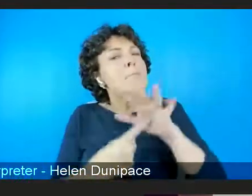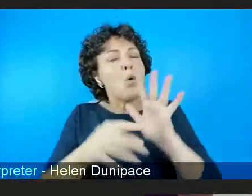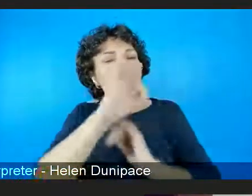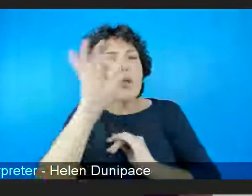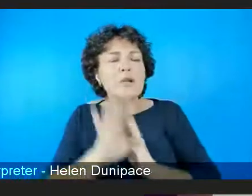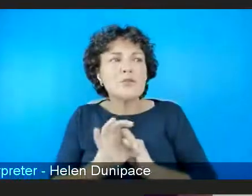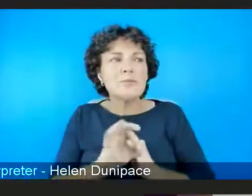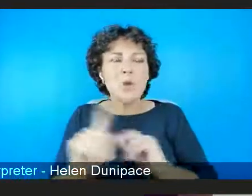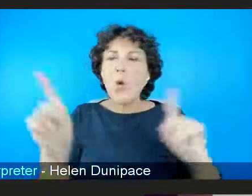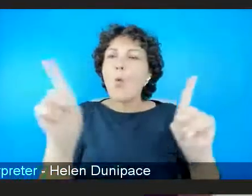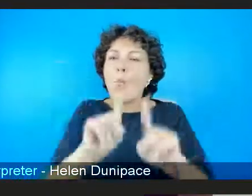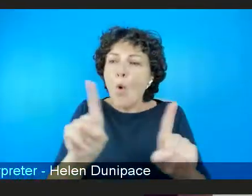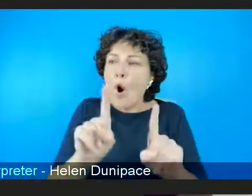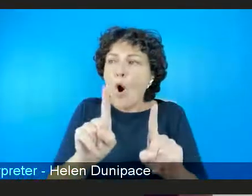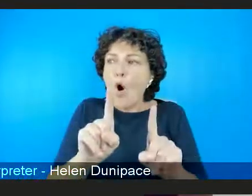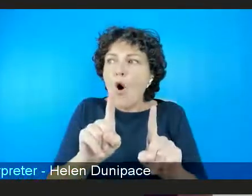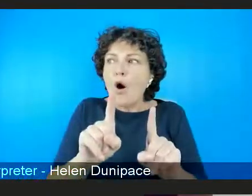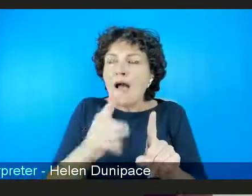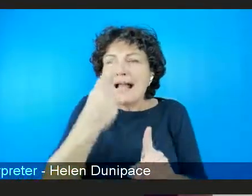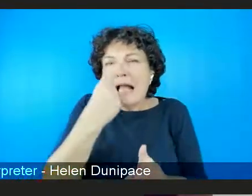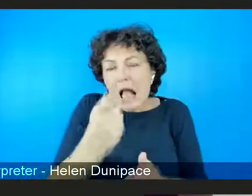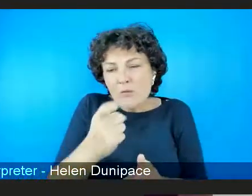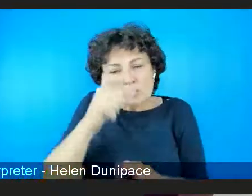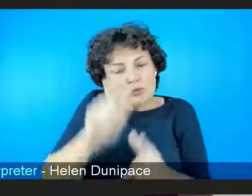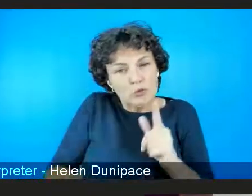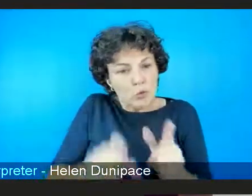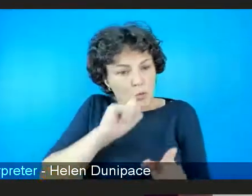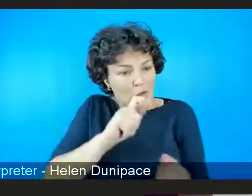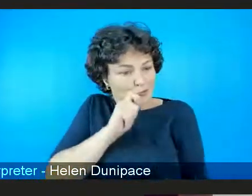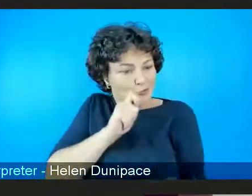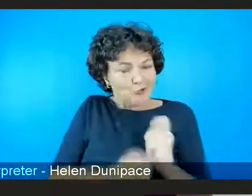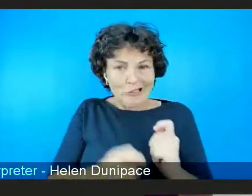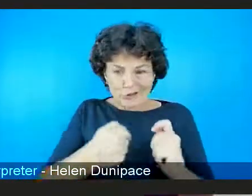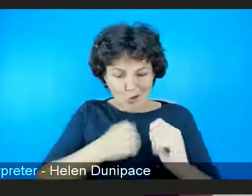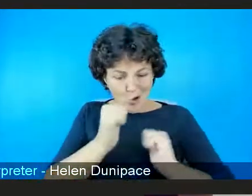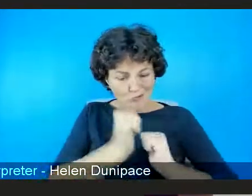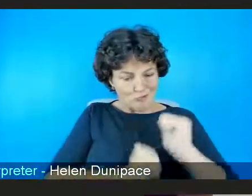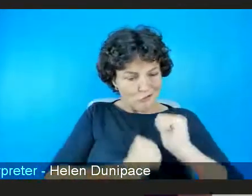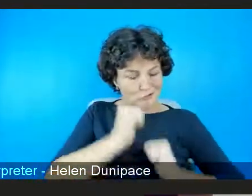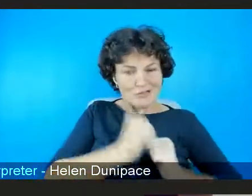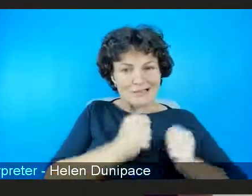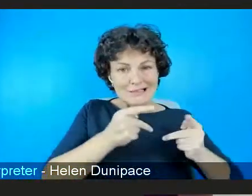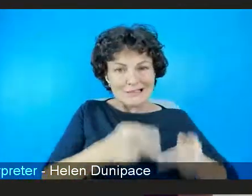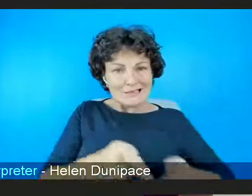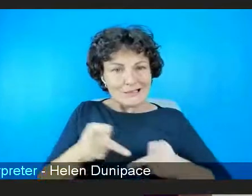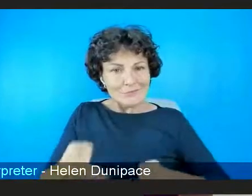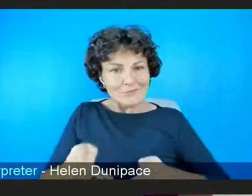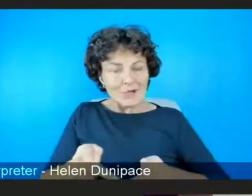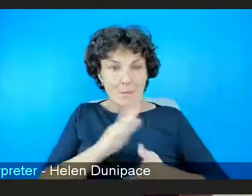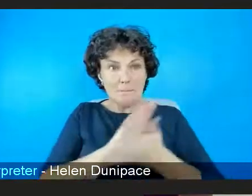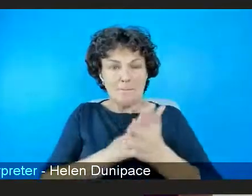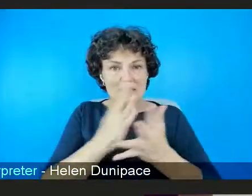things that will change our structures and our systems in material and dramatic ways?